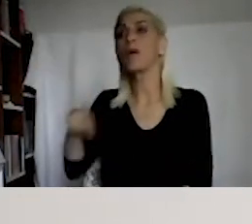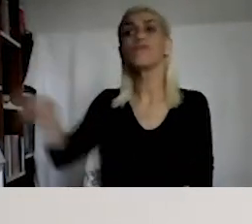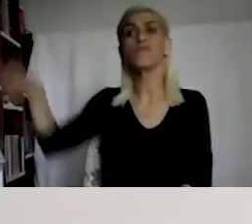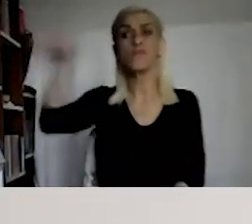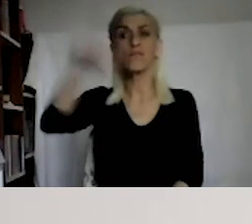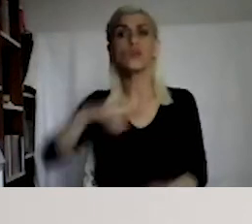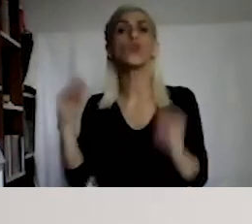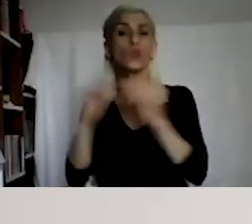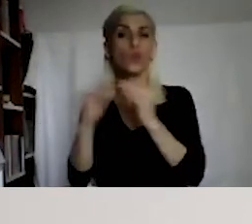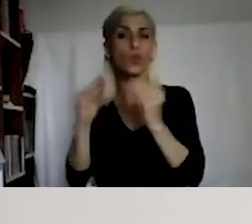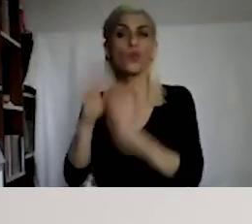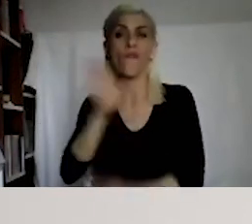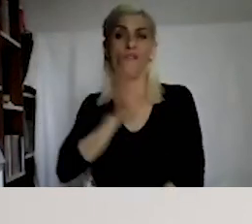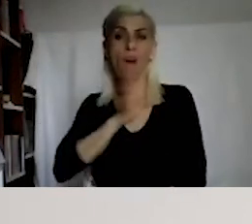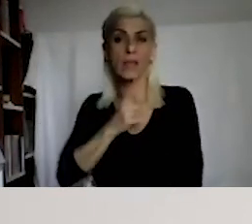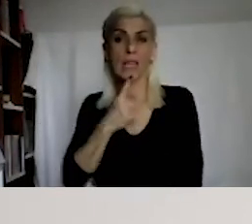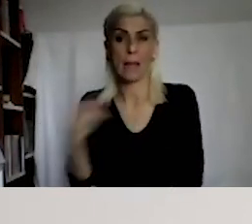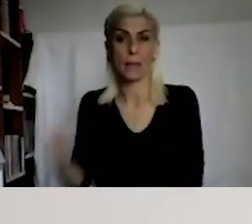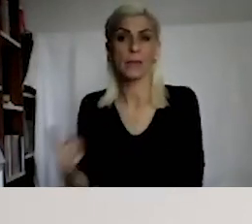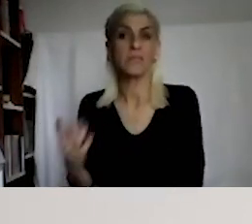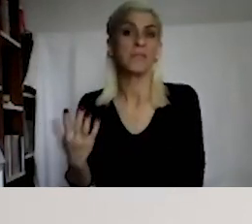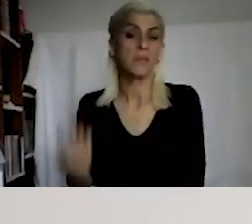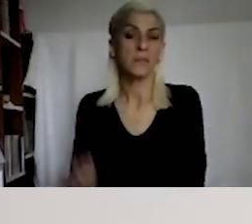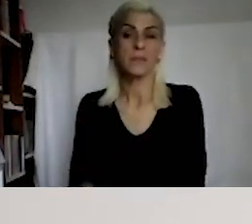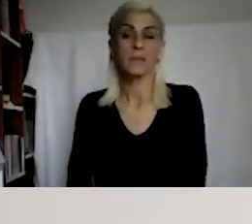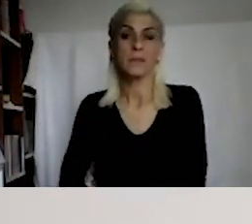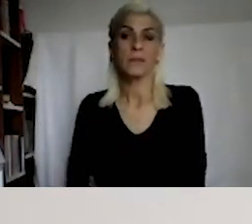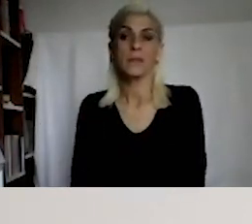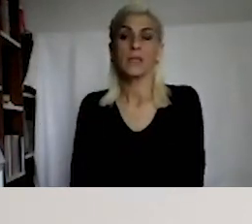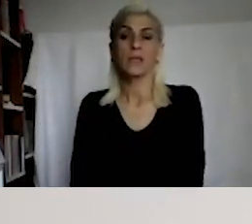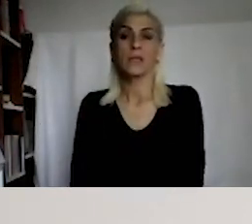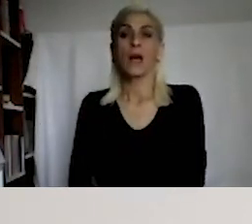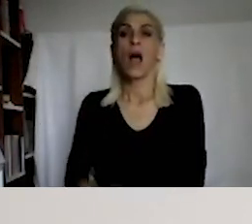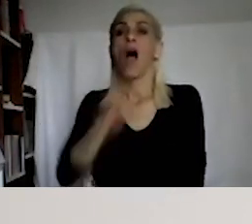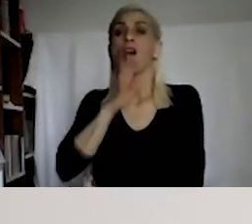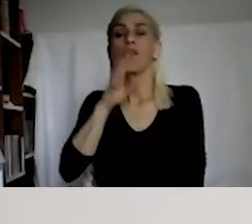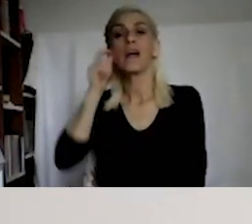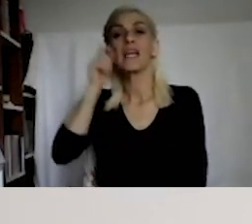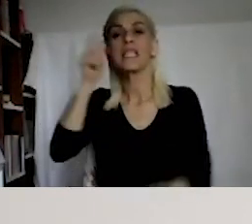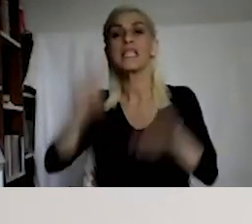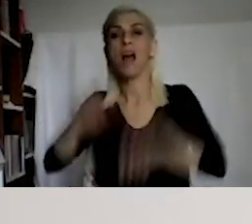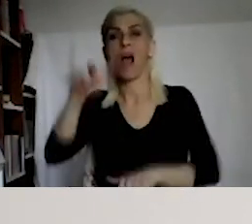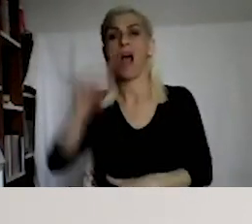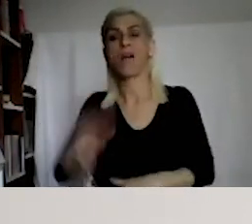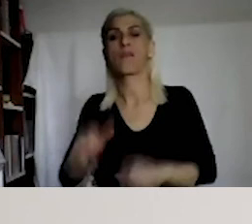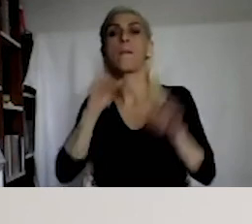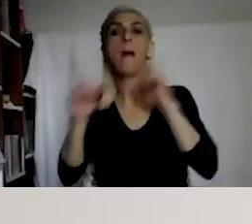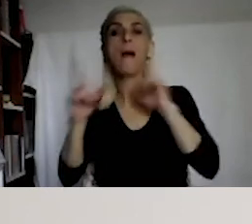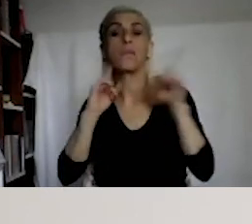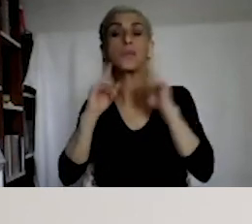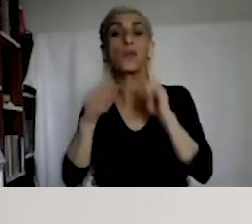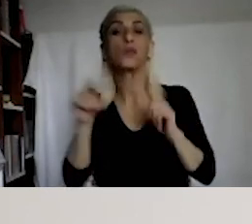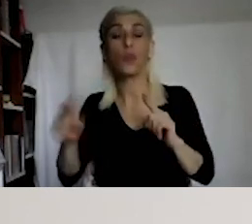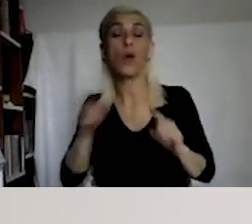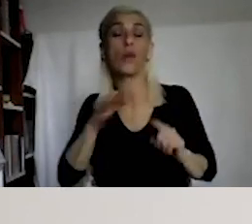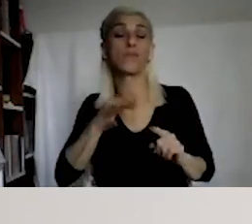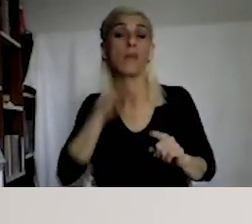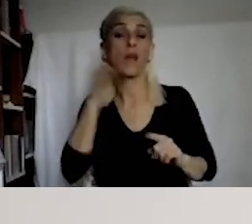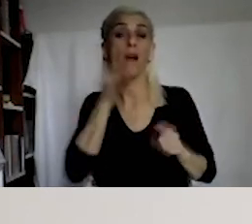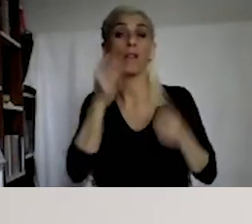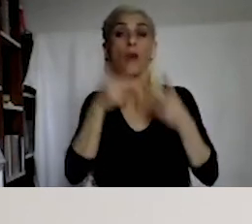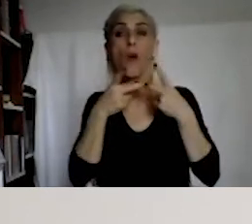That is the subject of the case. And ECHR found that